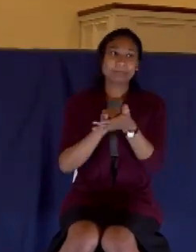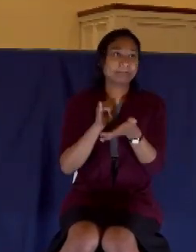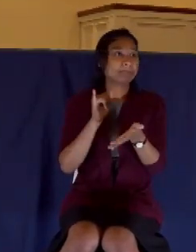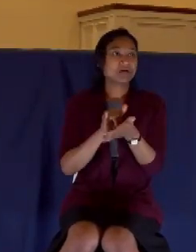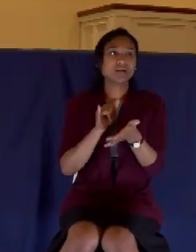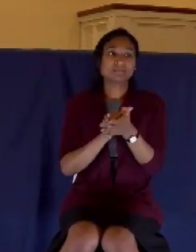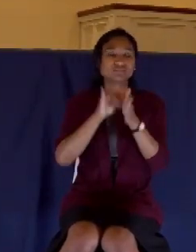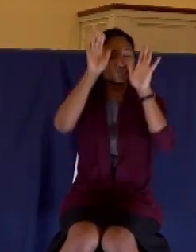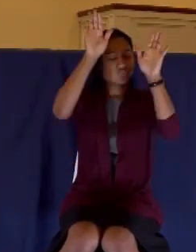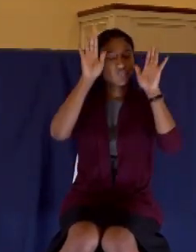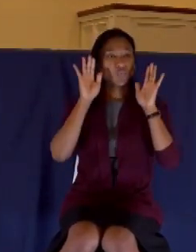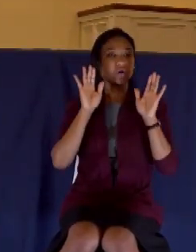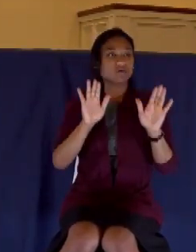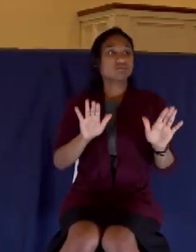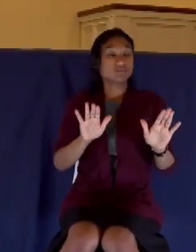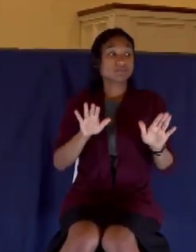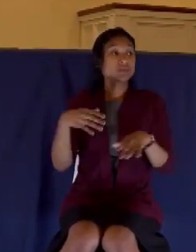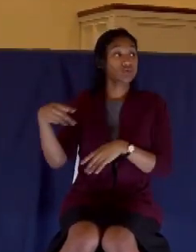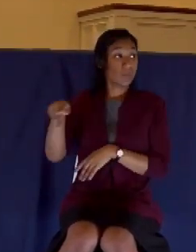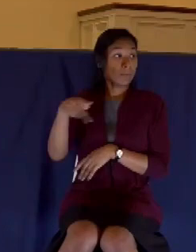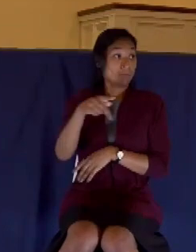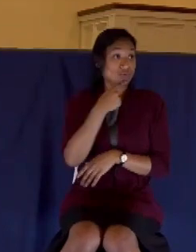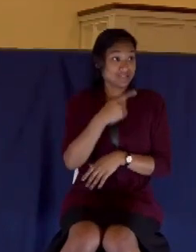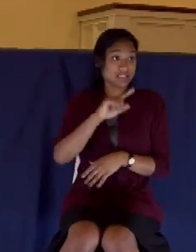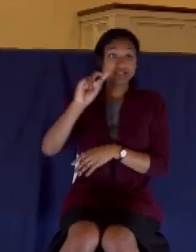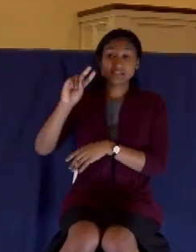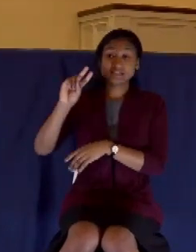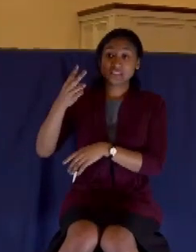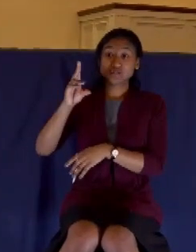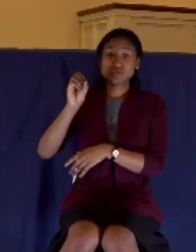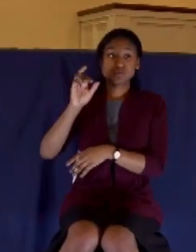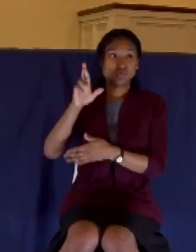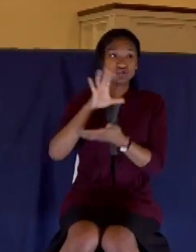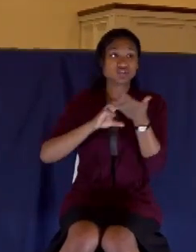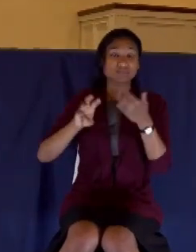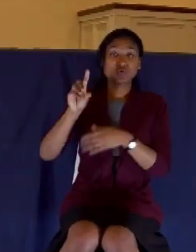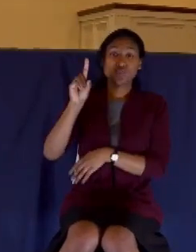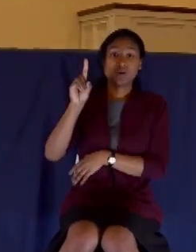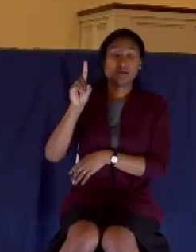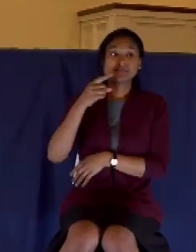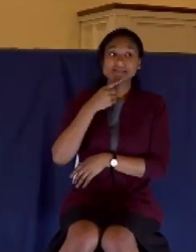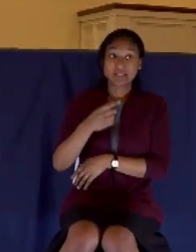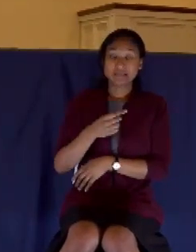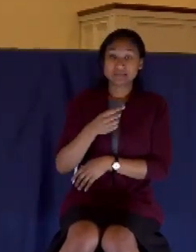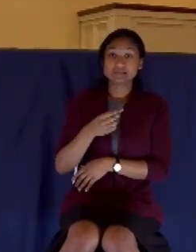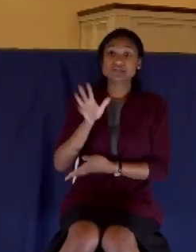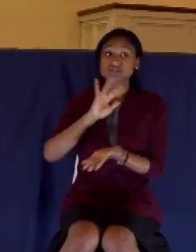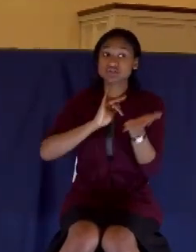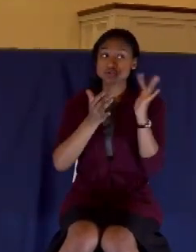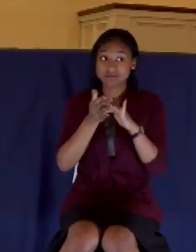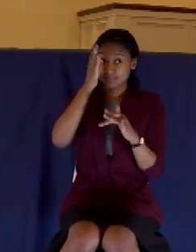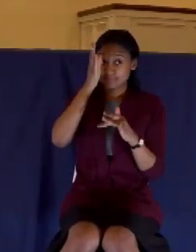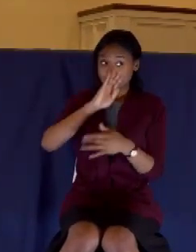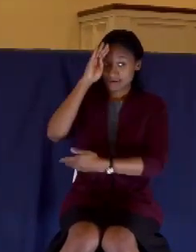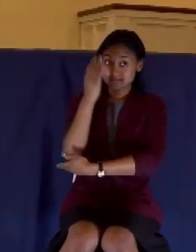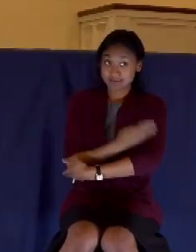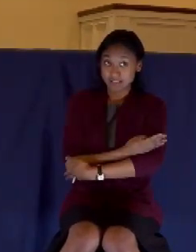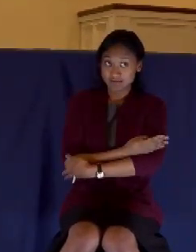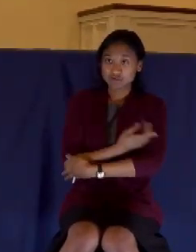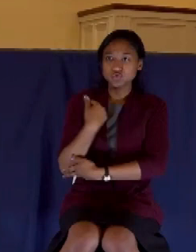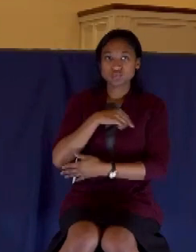Paul said this in 2 Corinthians 1, for the Son of God, Jesus, whom we proclaim among you,